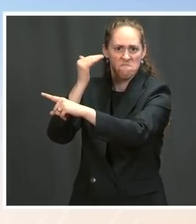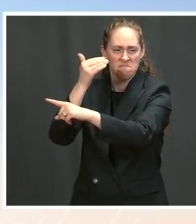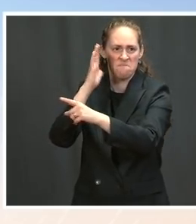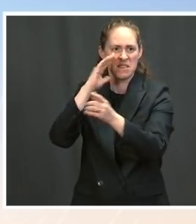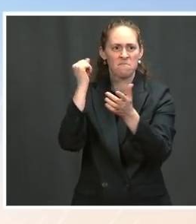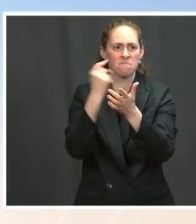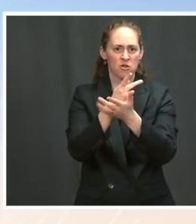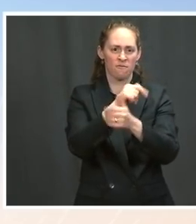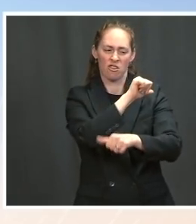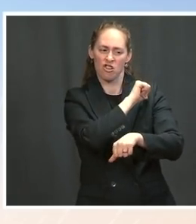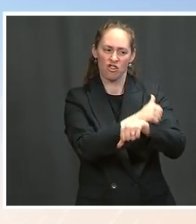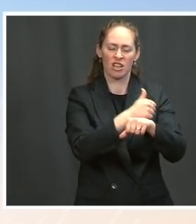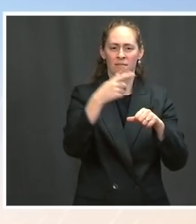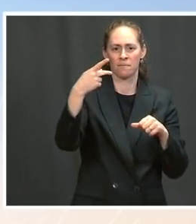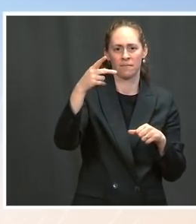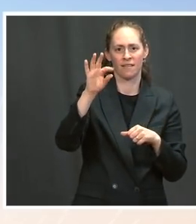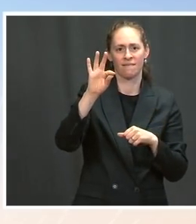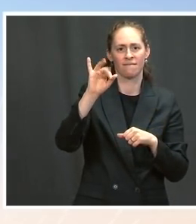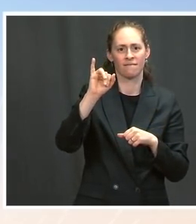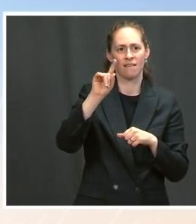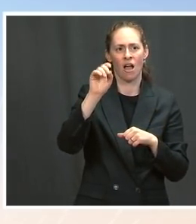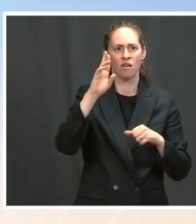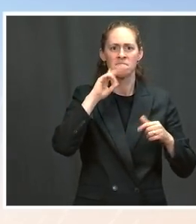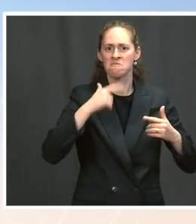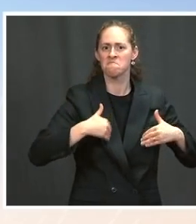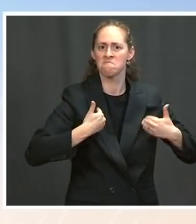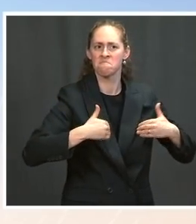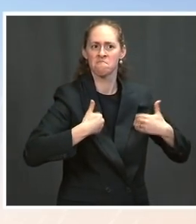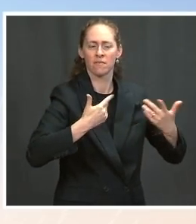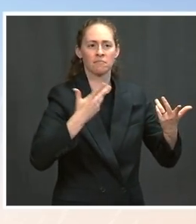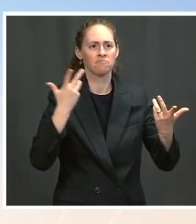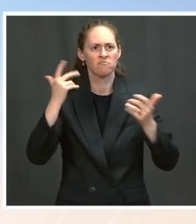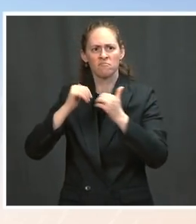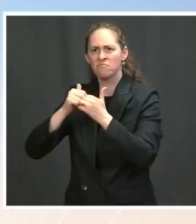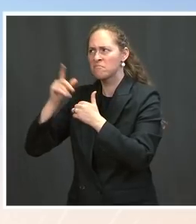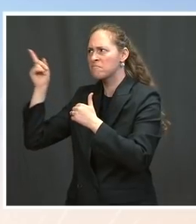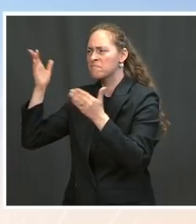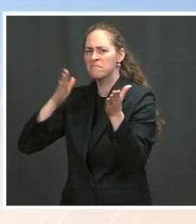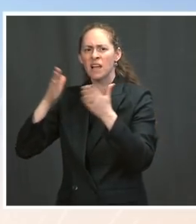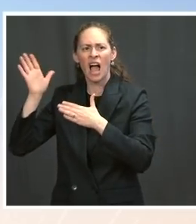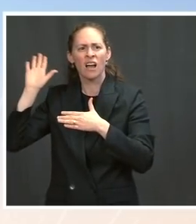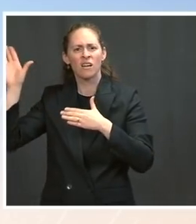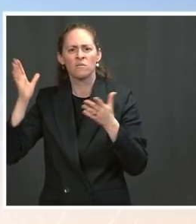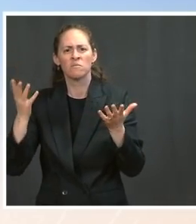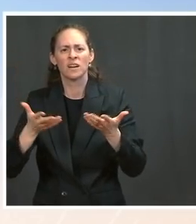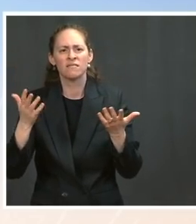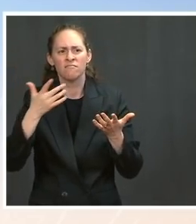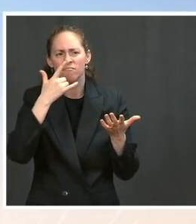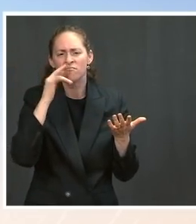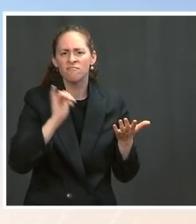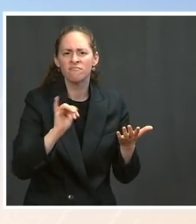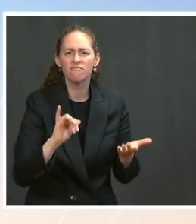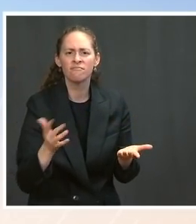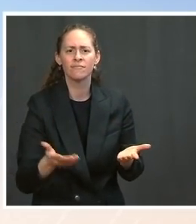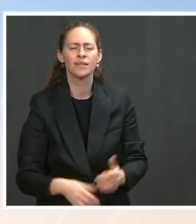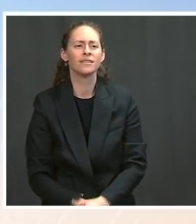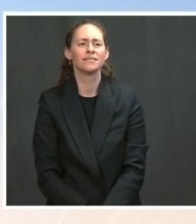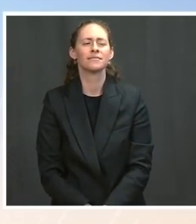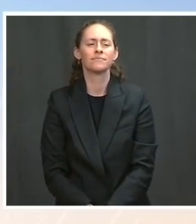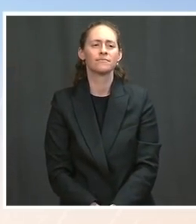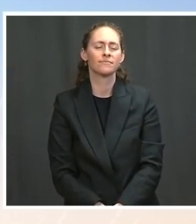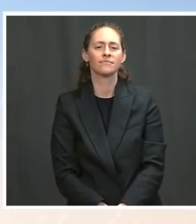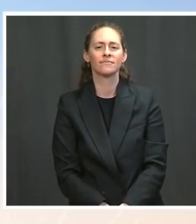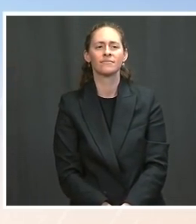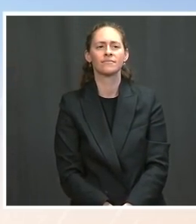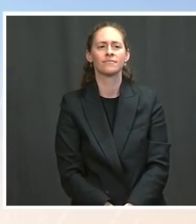vaccine distributed to that age group? Ms. Well, the President talked about this just a couple of days ago. And if and when we'll see